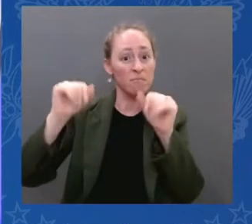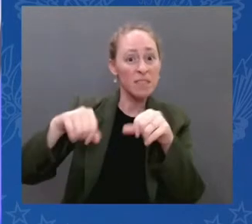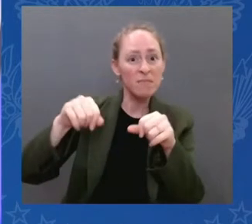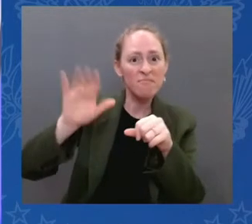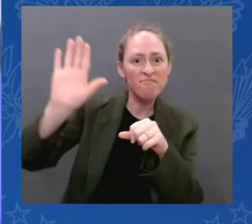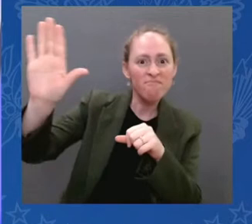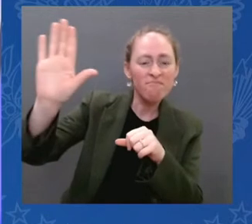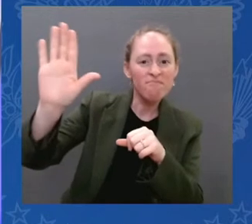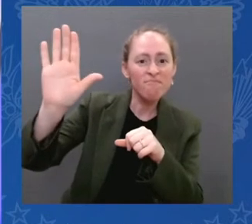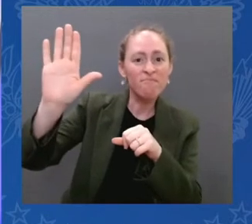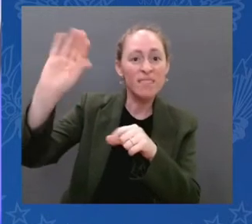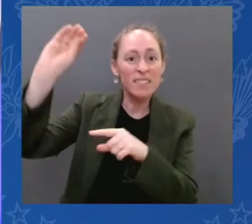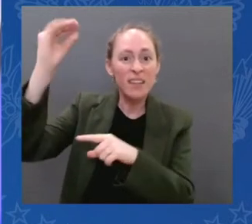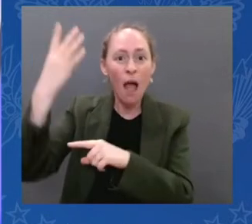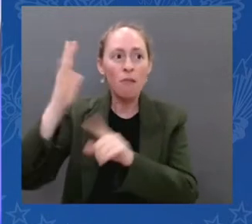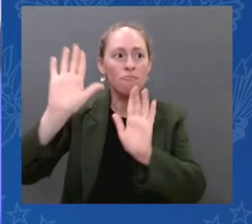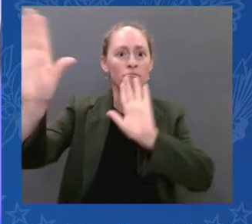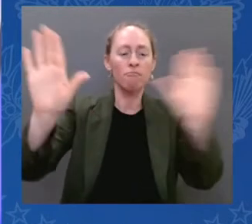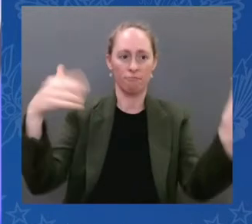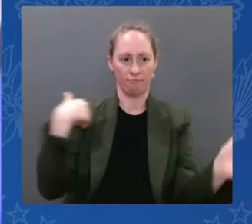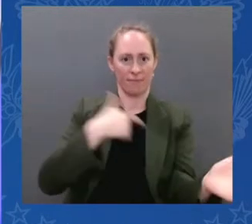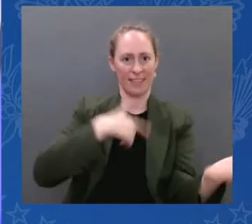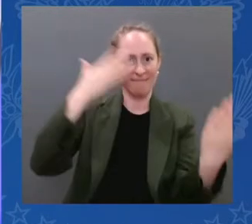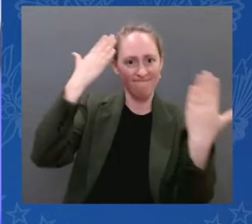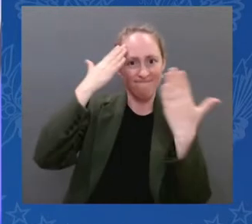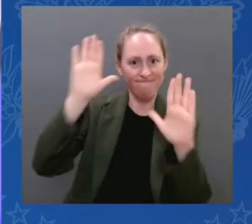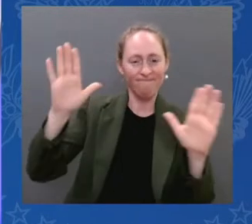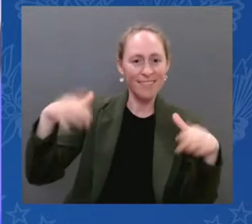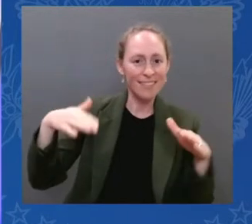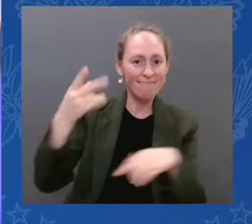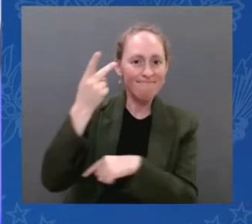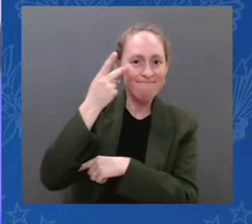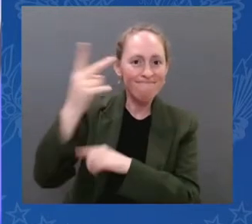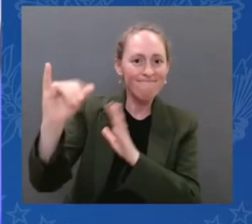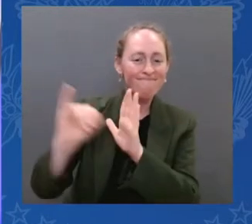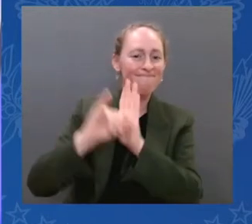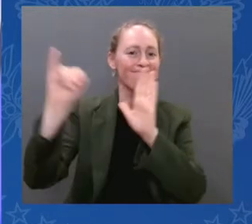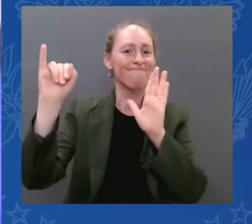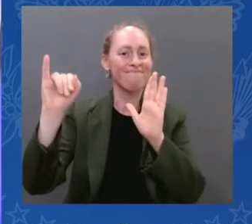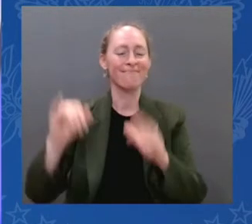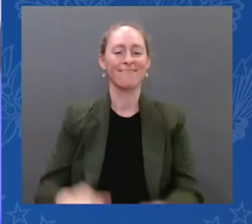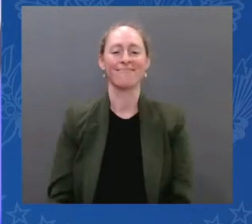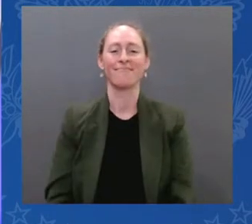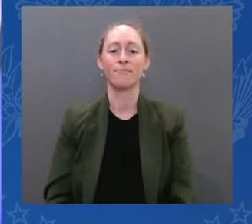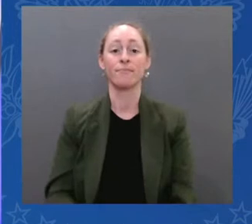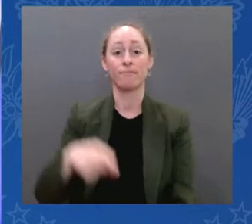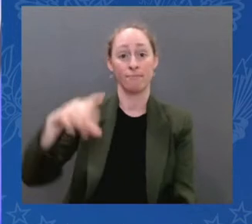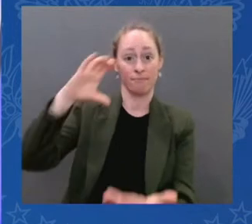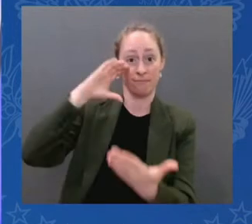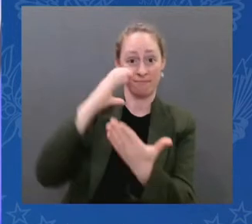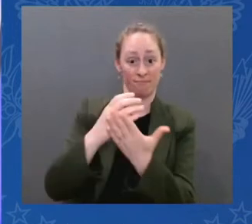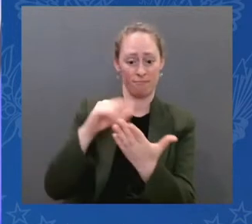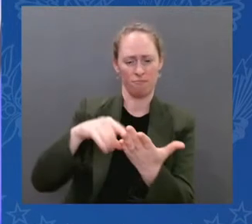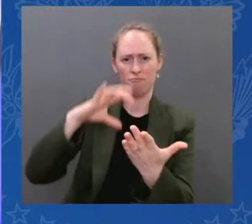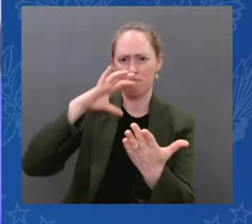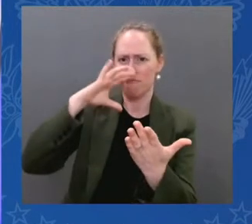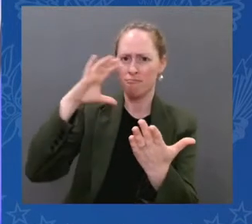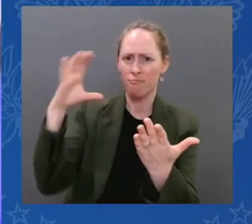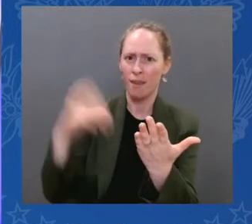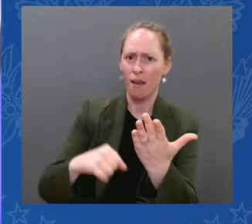billion years. Light travels at 186,000 miles per second.